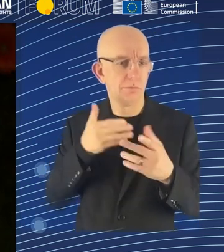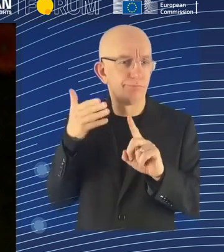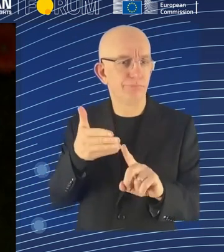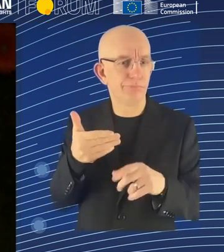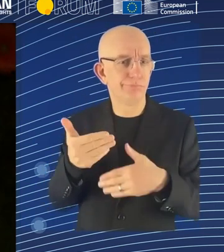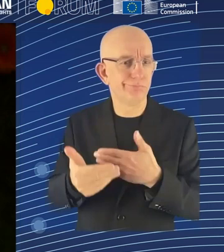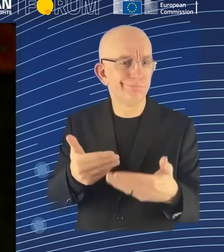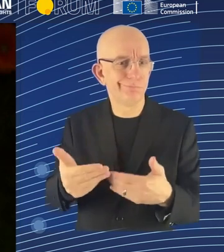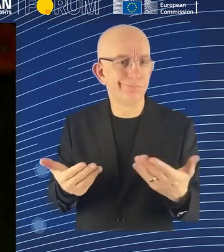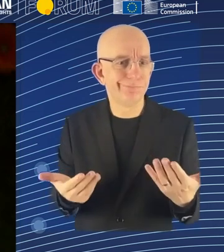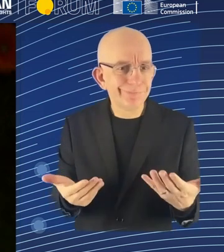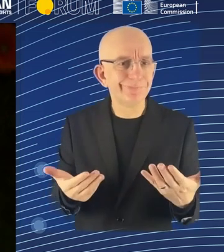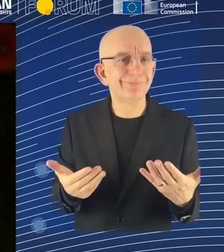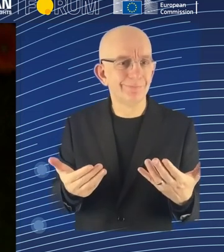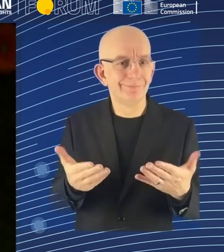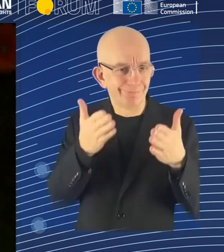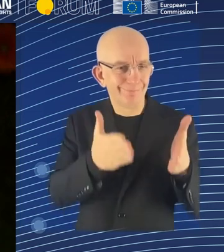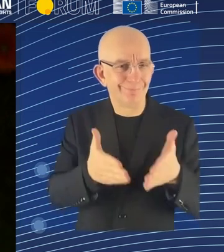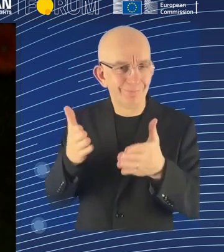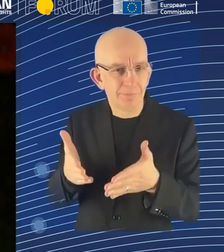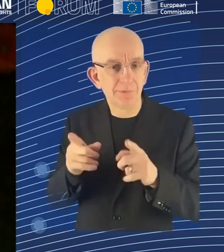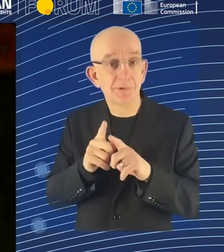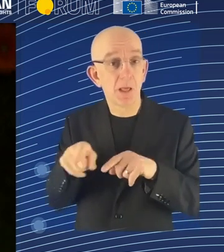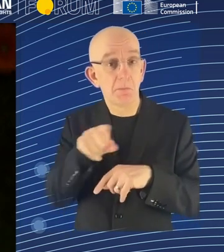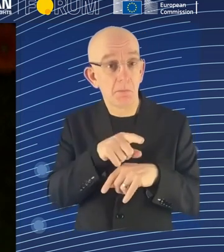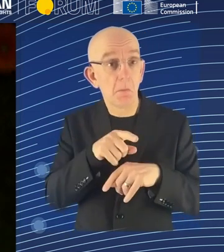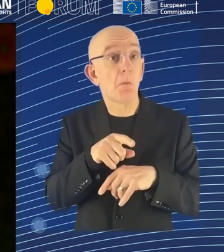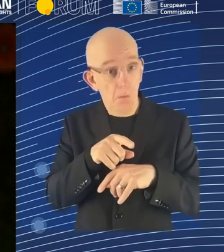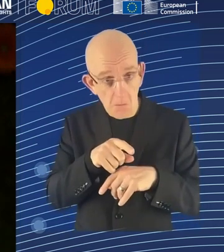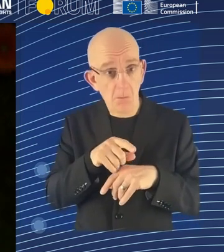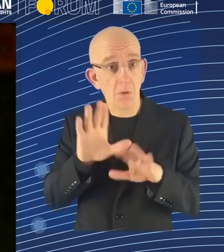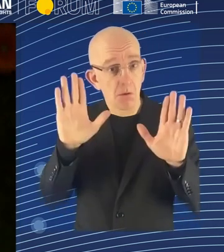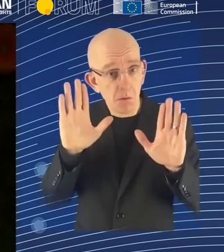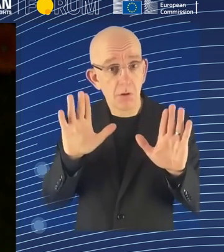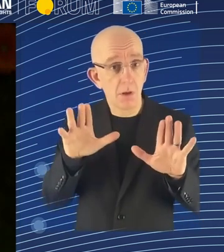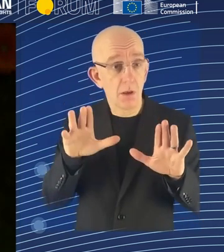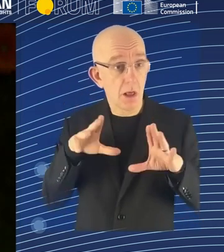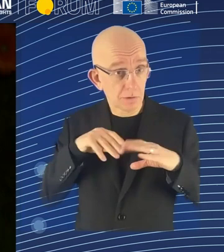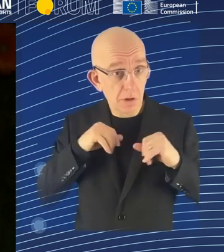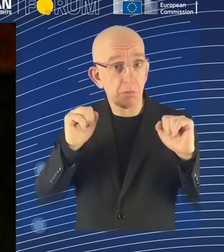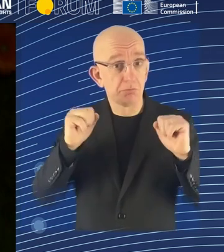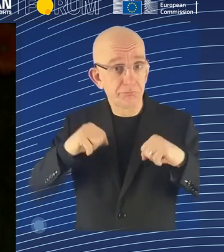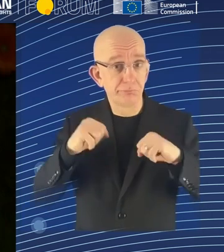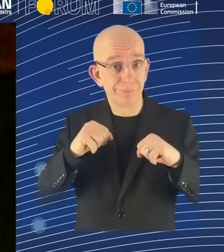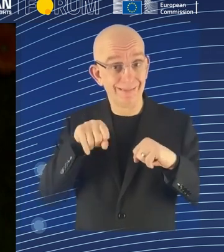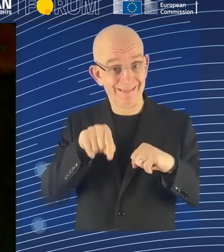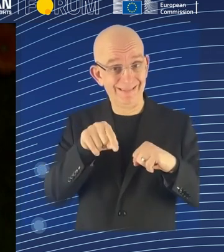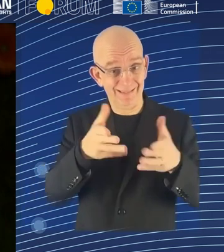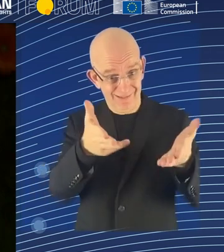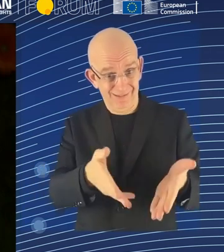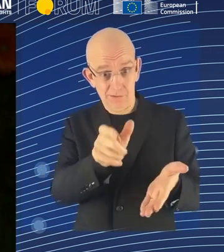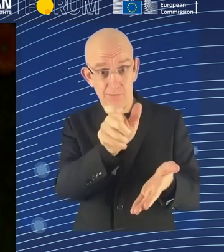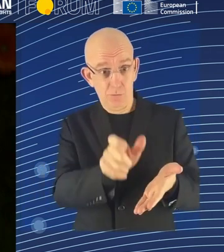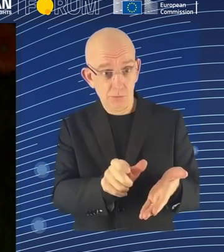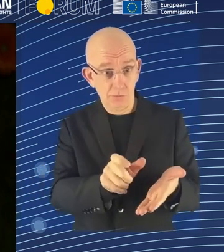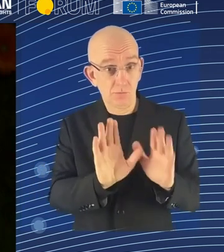data, you know, data for some groups, some data, you know, there is not a distinction between the data, the value of a data, like my person,